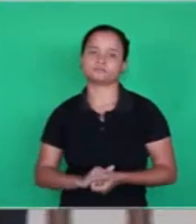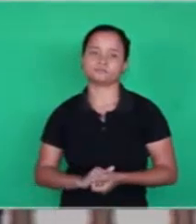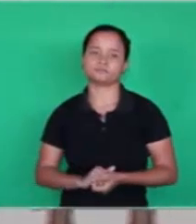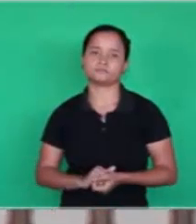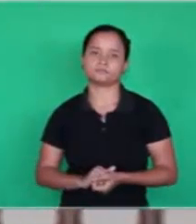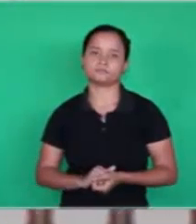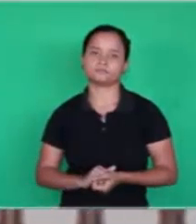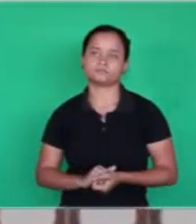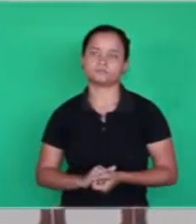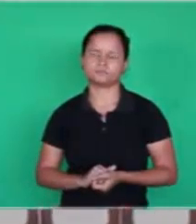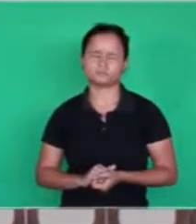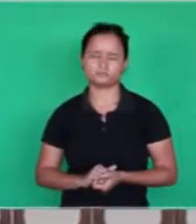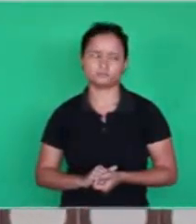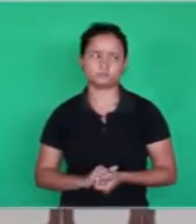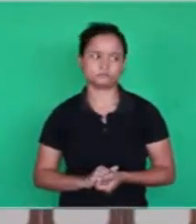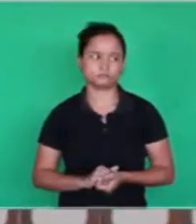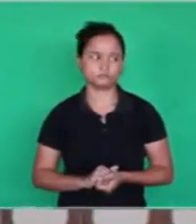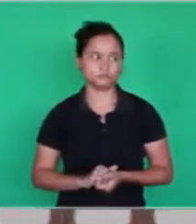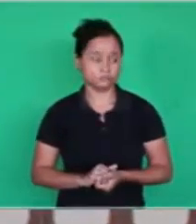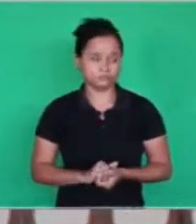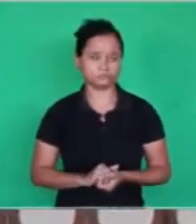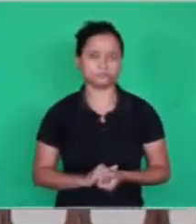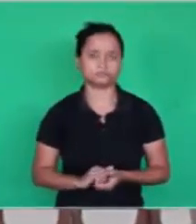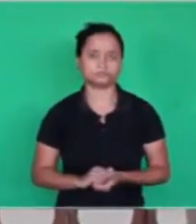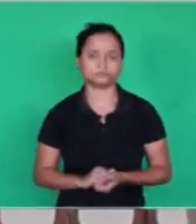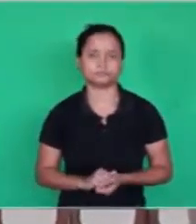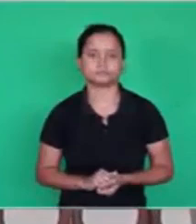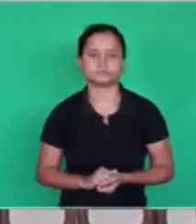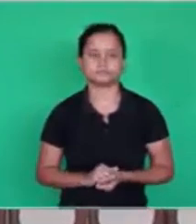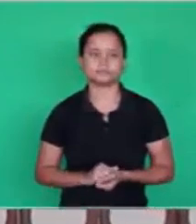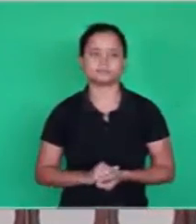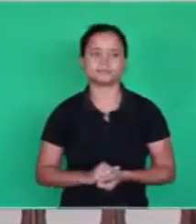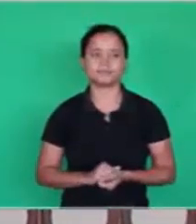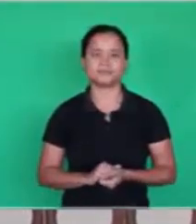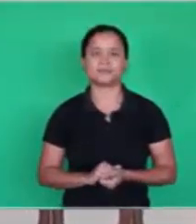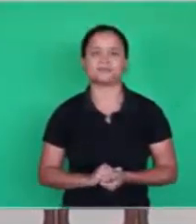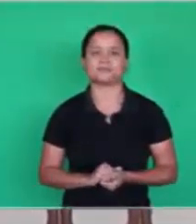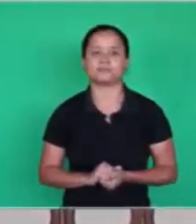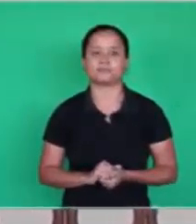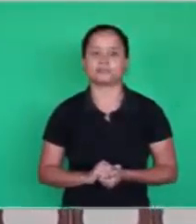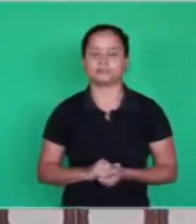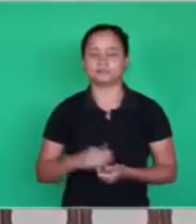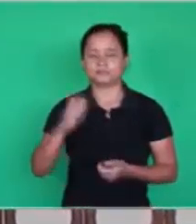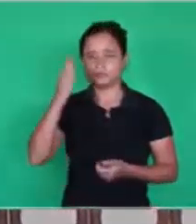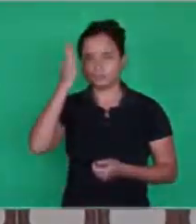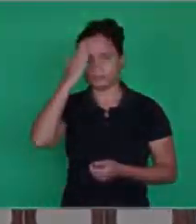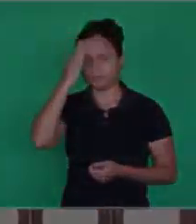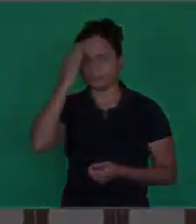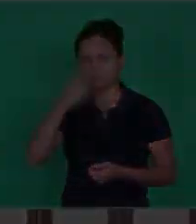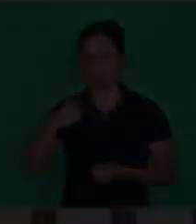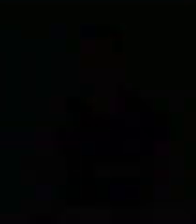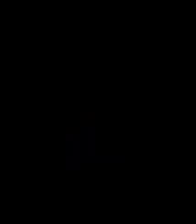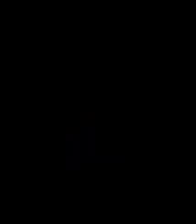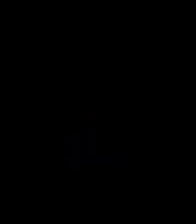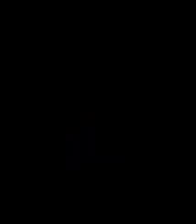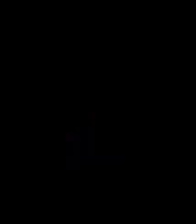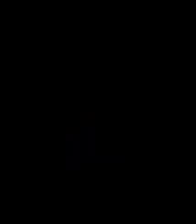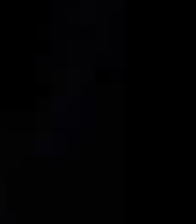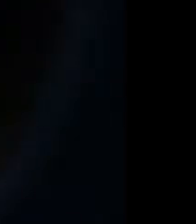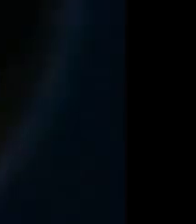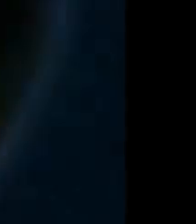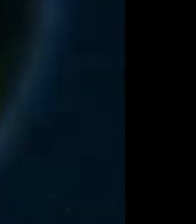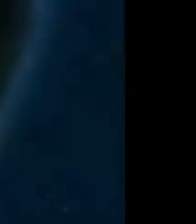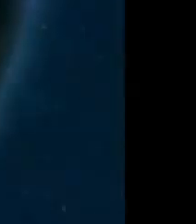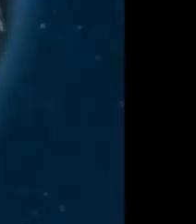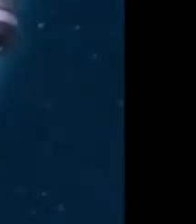All set? Do you see, brothers? We are giving some outlines. So, let's stop here.